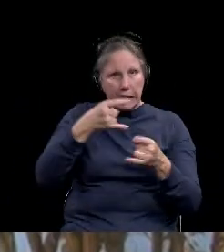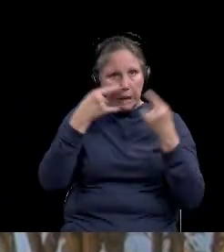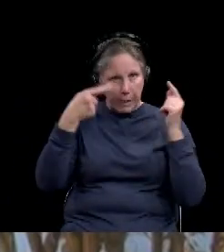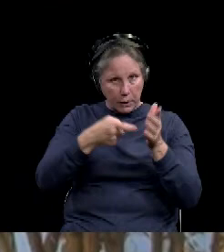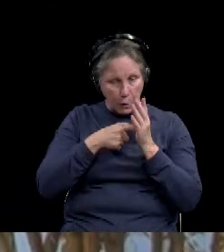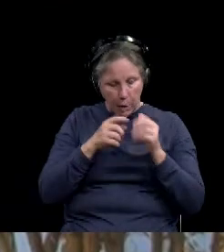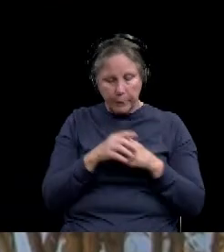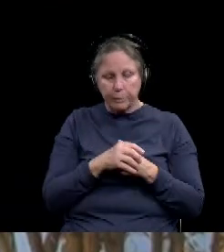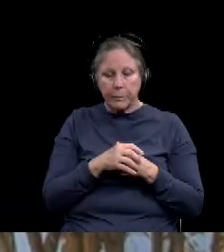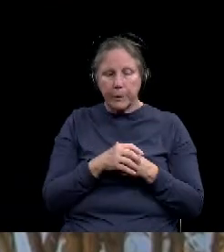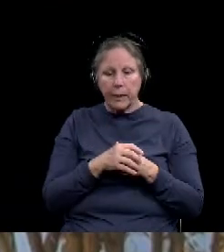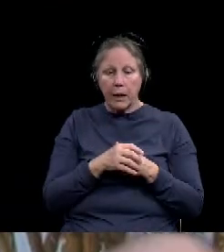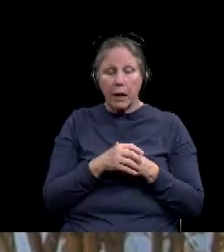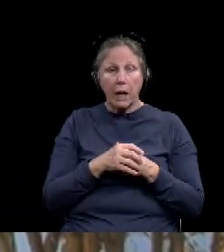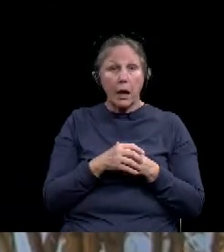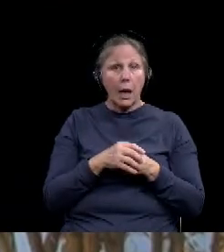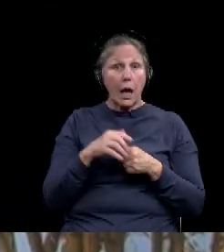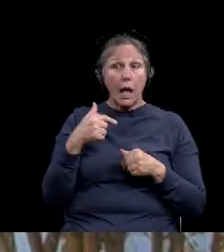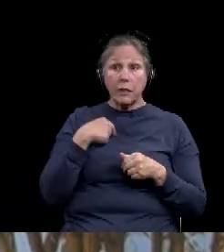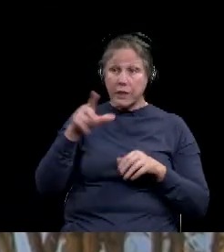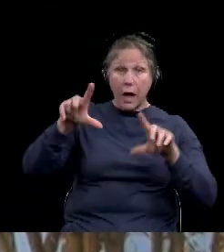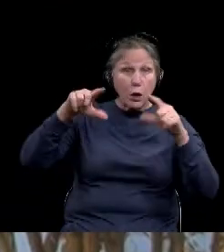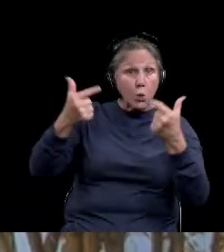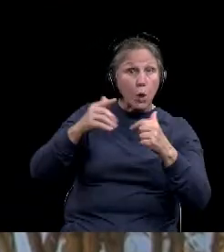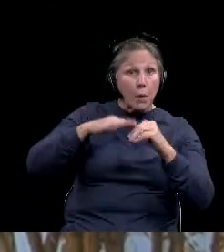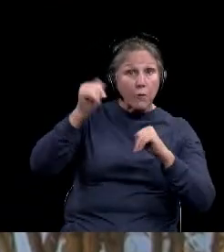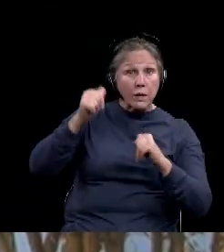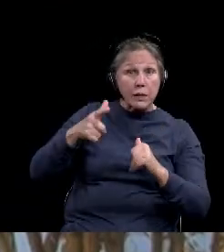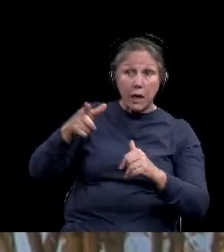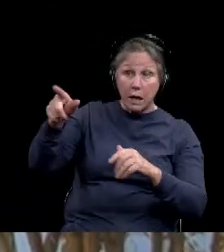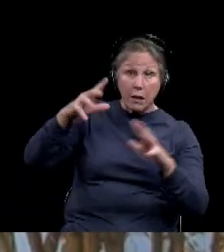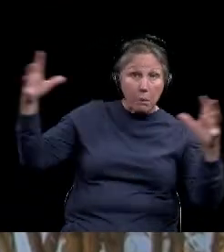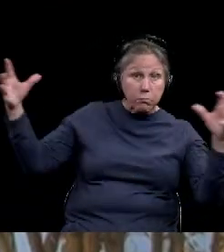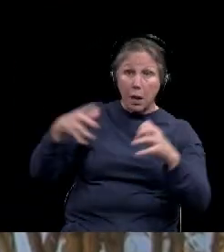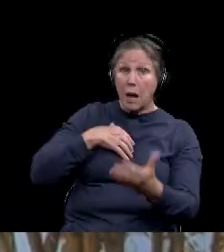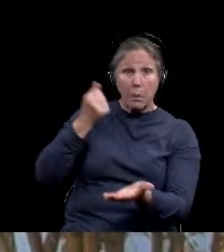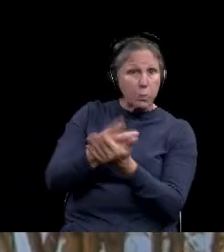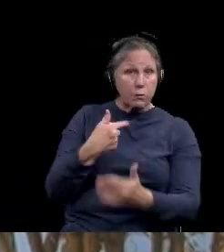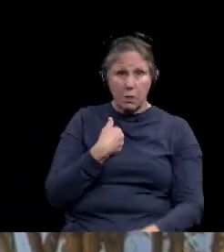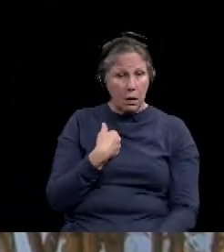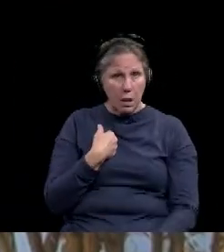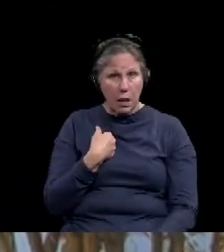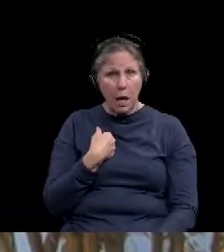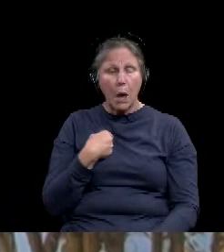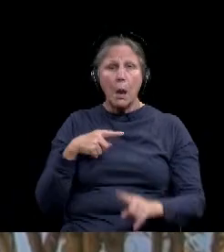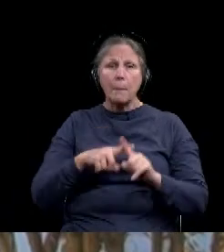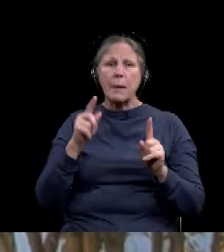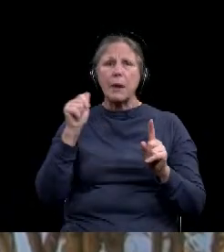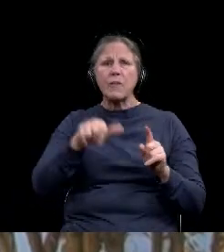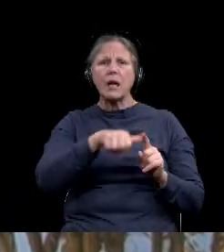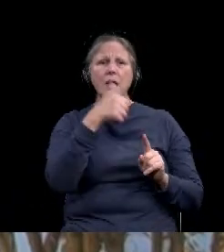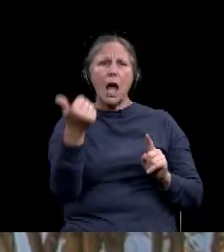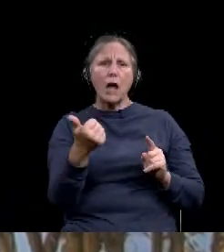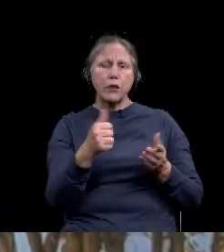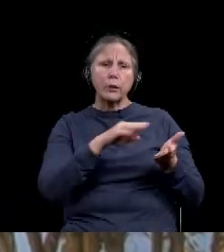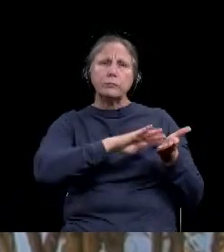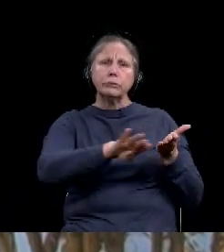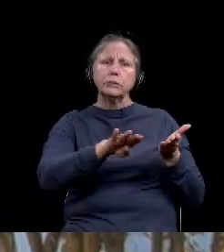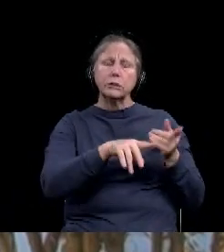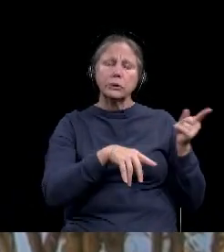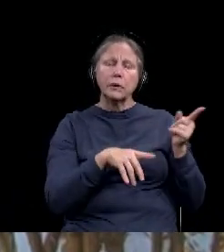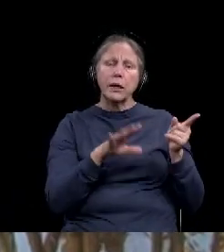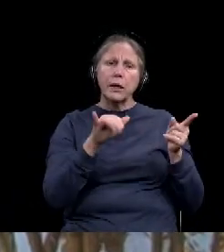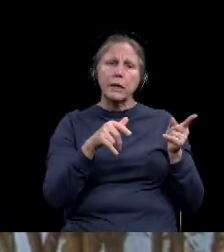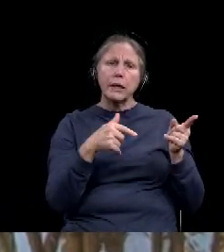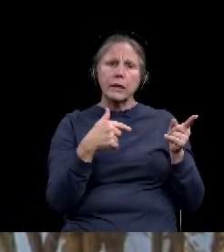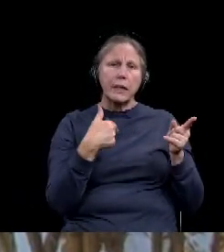I didn't obviously didn't issue an approval for a group greater than 10, but this might fit into one of the other categories of exemptions from, uh,